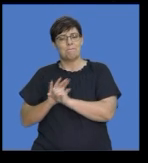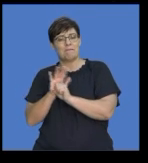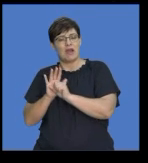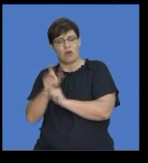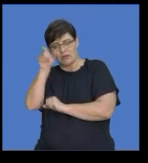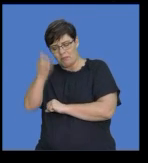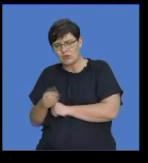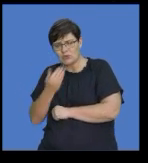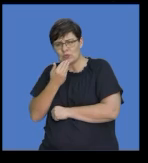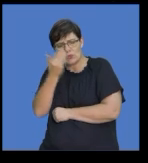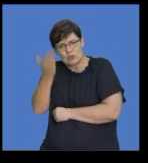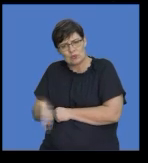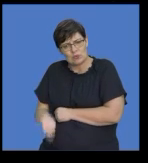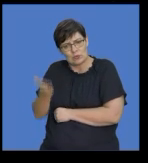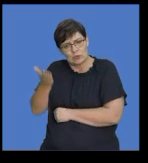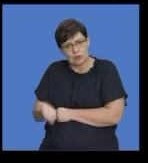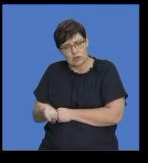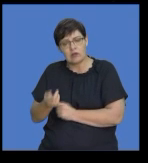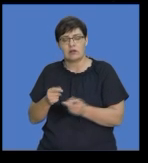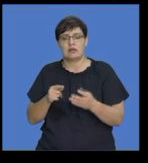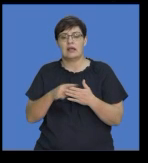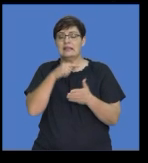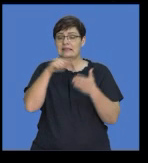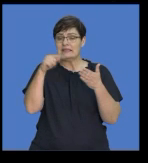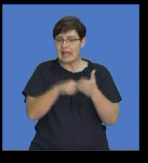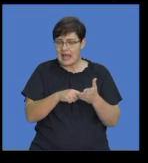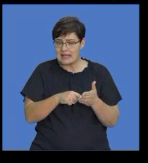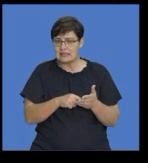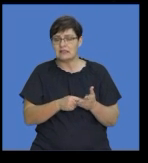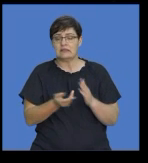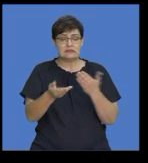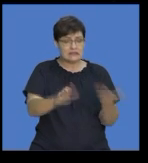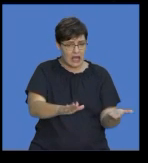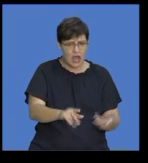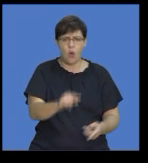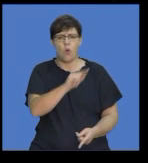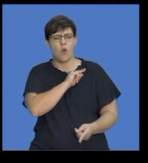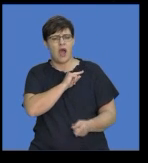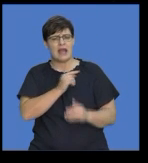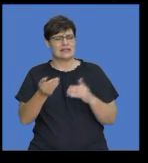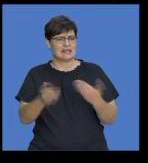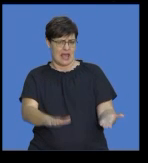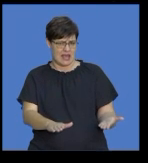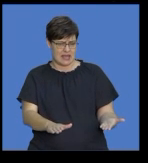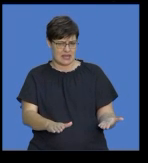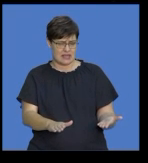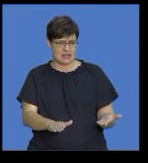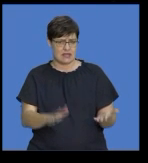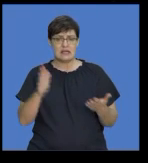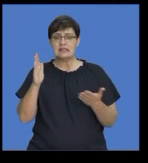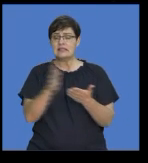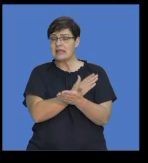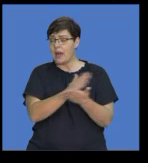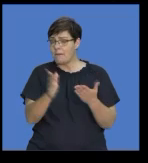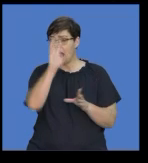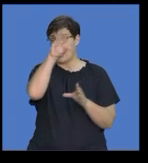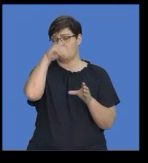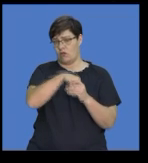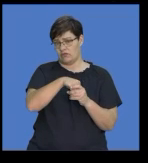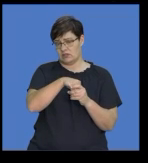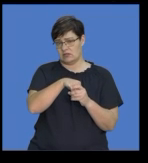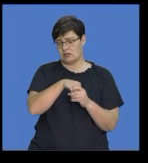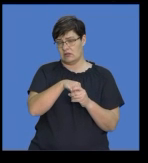about the deceased. The date and the cause of death, you must just be careful. Sometimes, your question may include